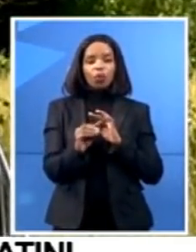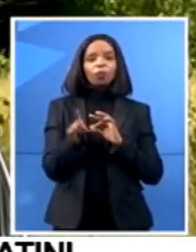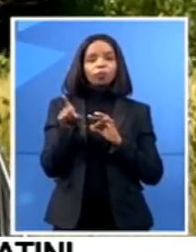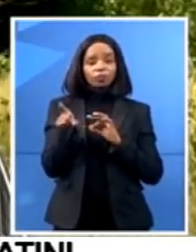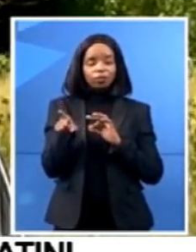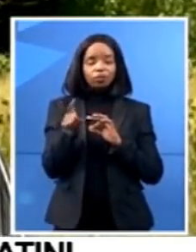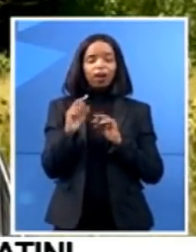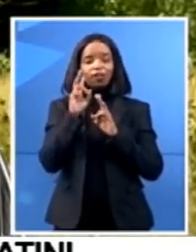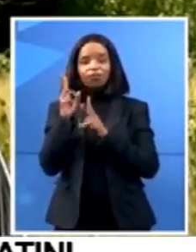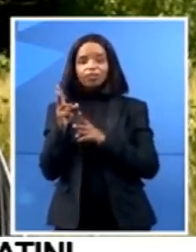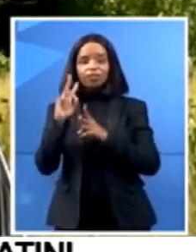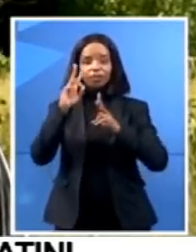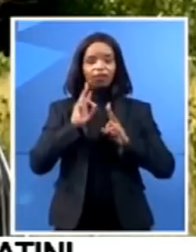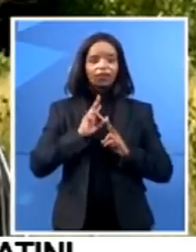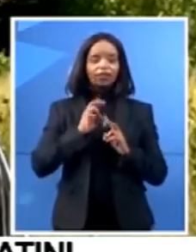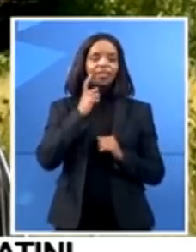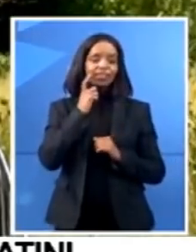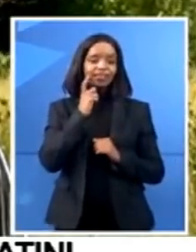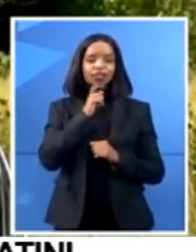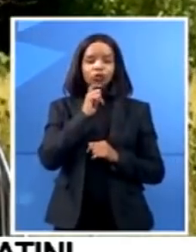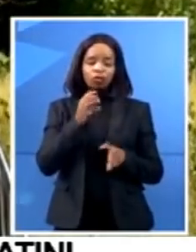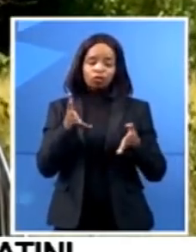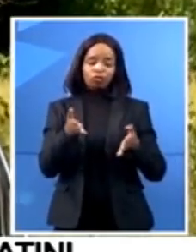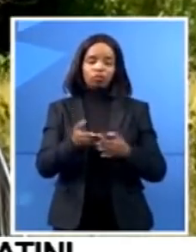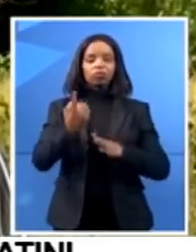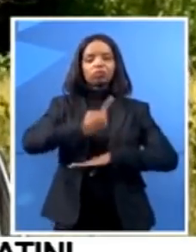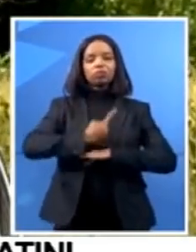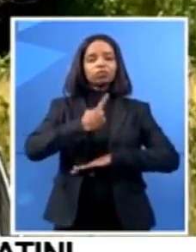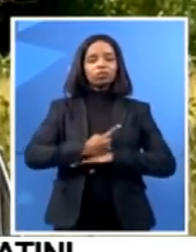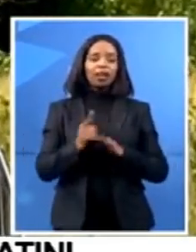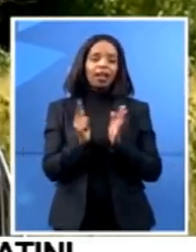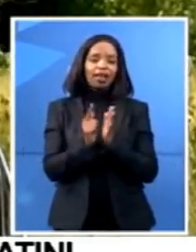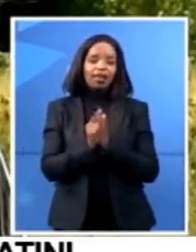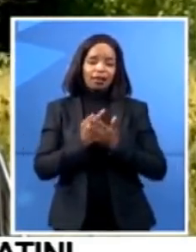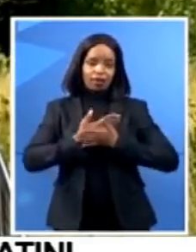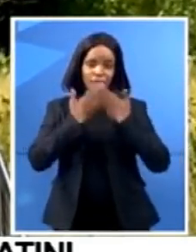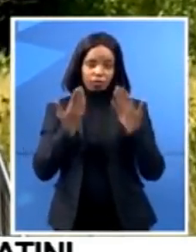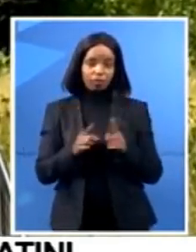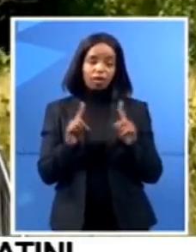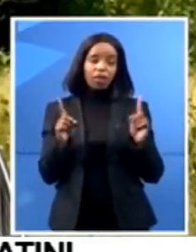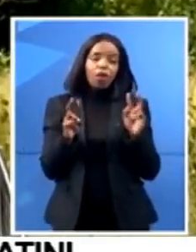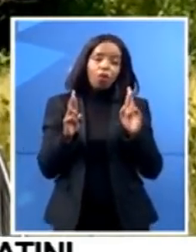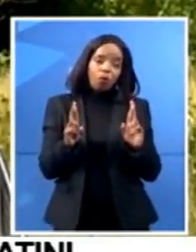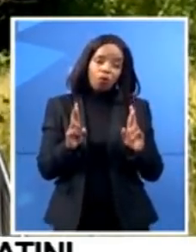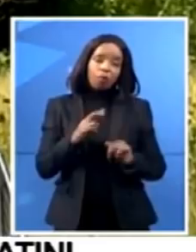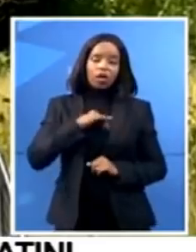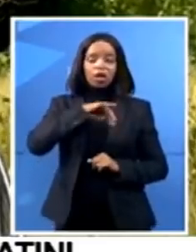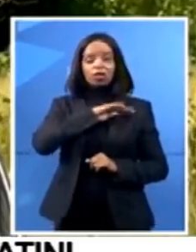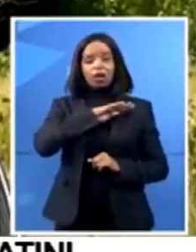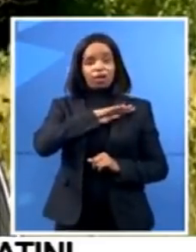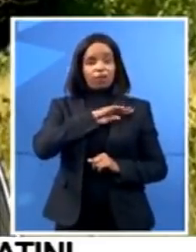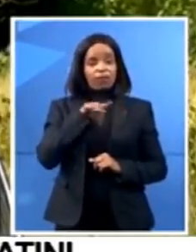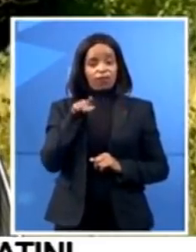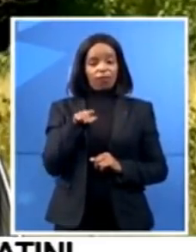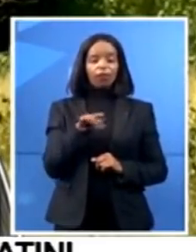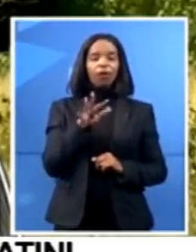use this illegal crossing. But we are hoping that the South African National Defense Force will will assist in making sure that we